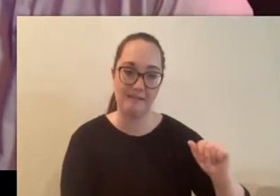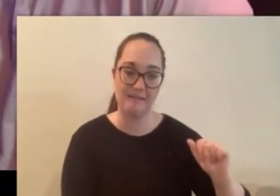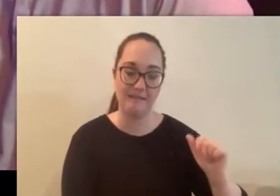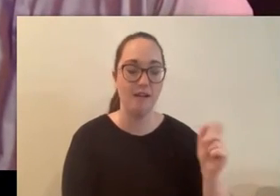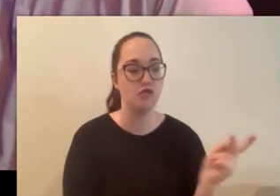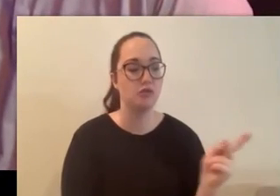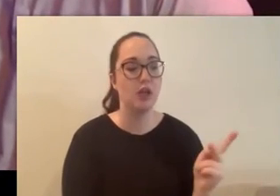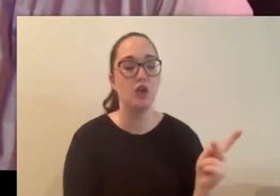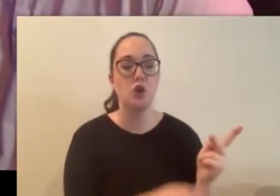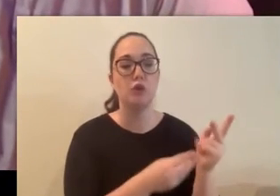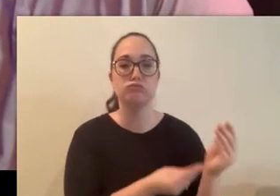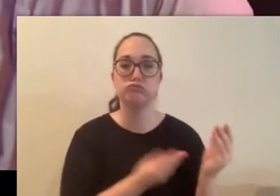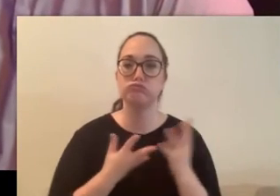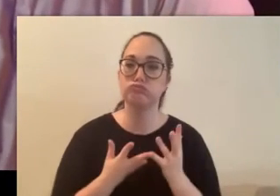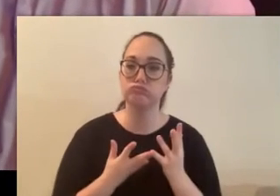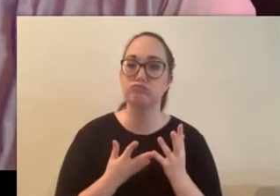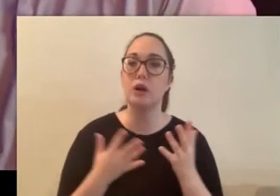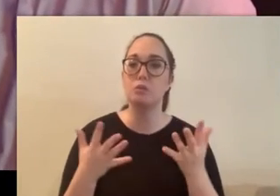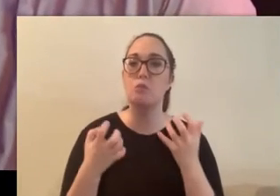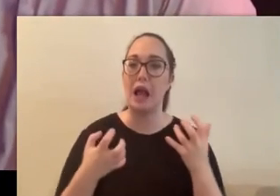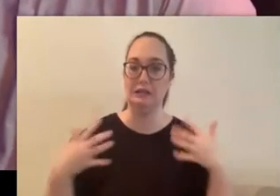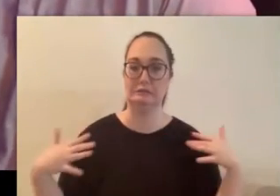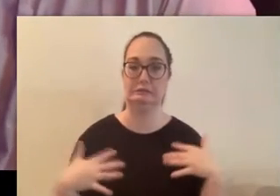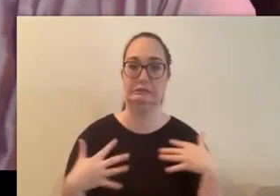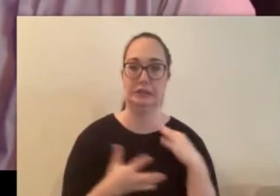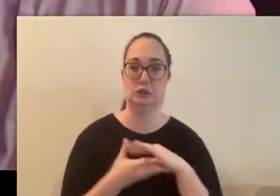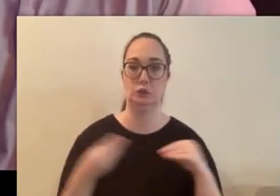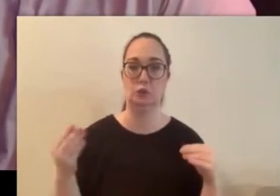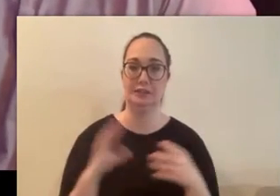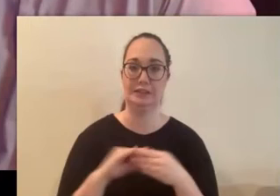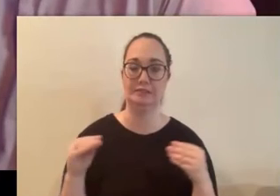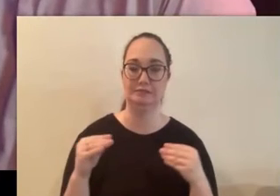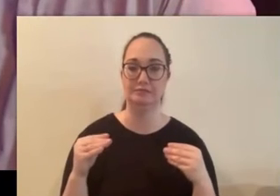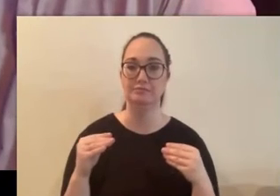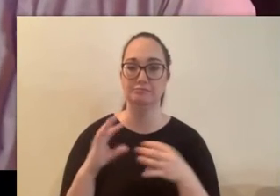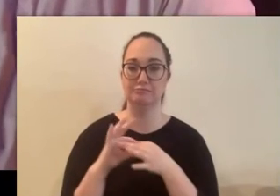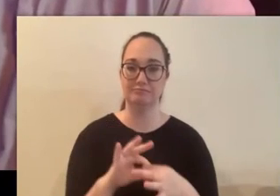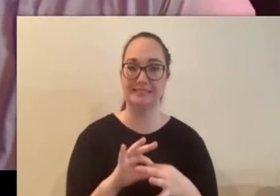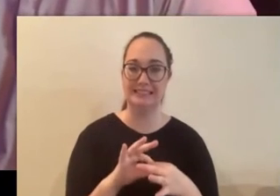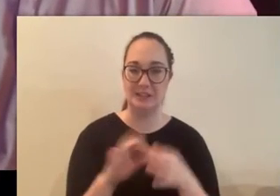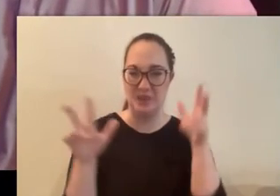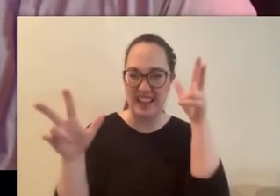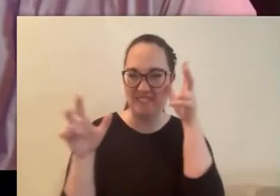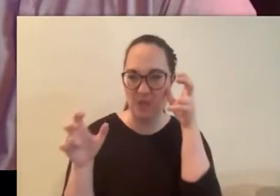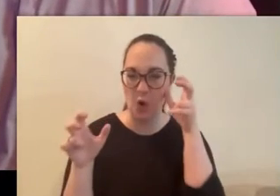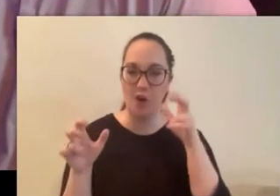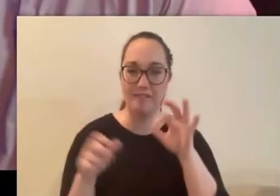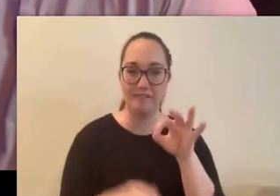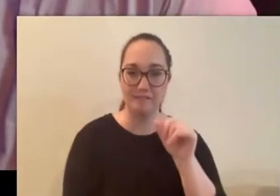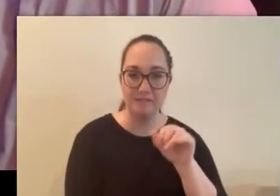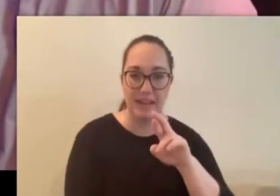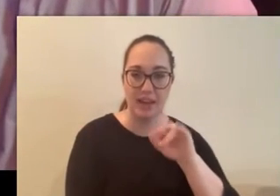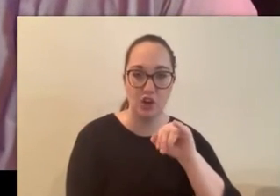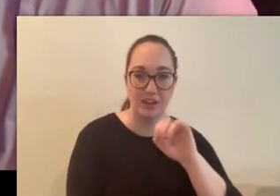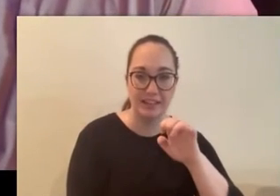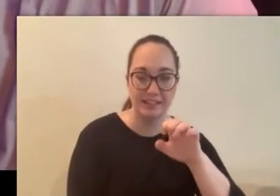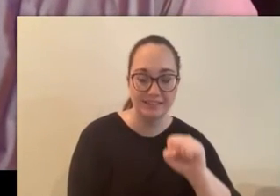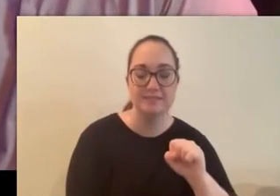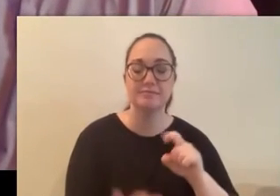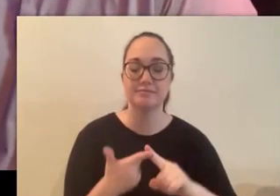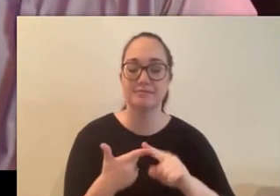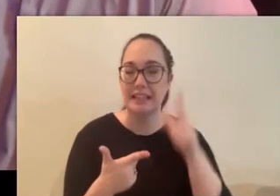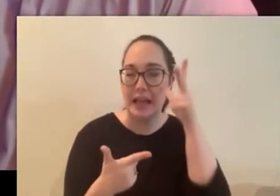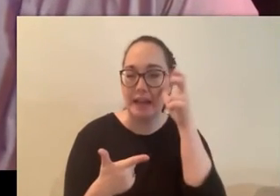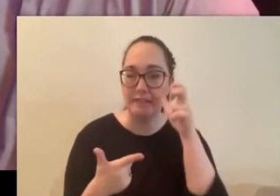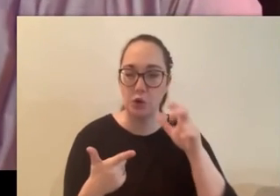like to have some scary stories about evil fairies and gnomes so we did a little bit of research and i hope